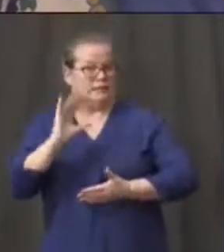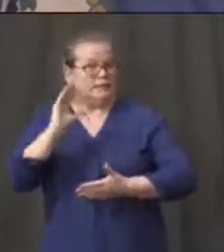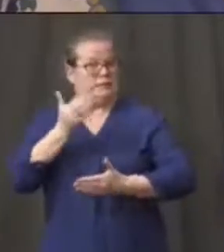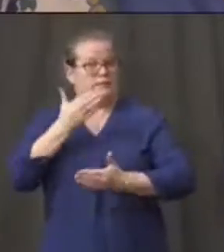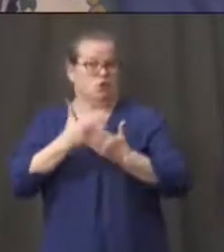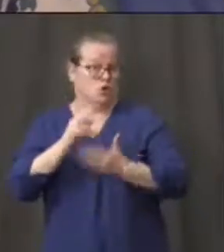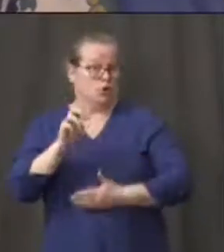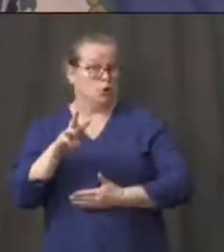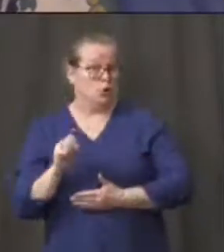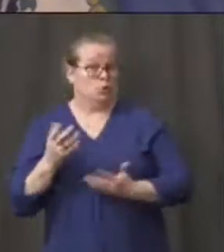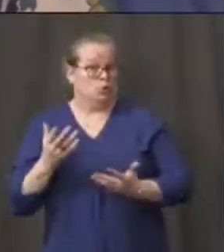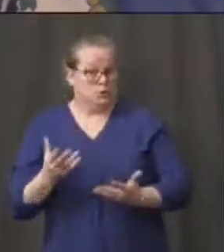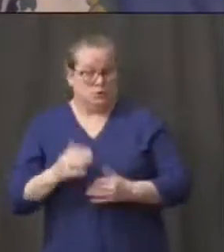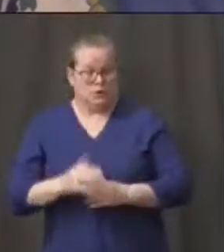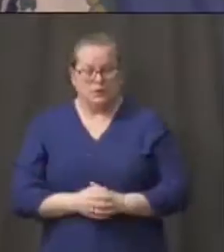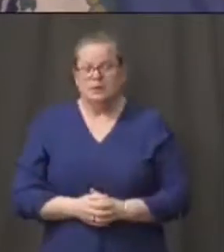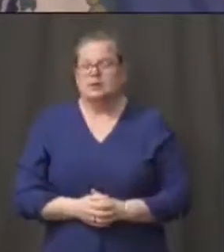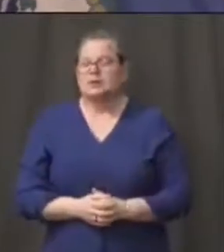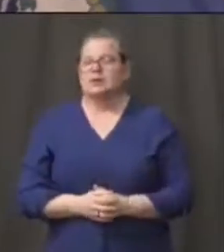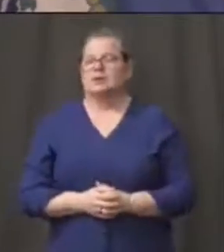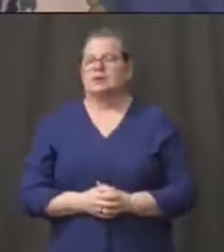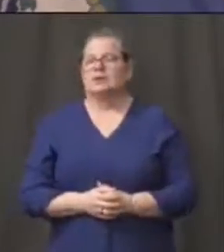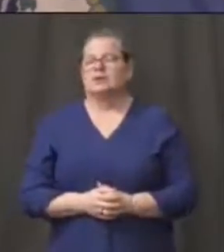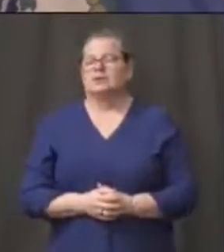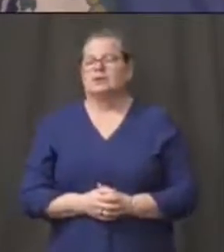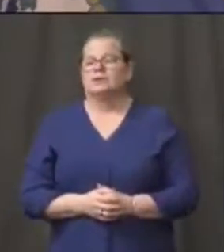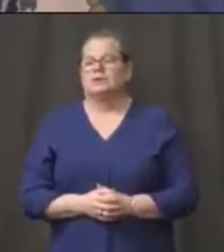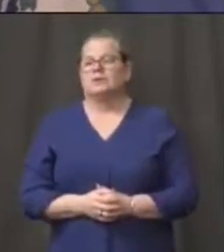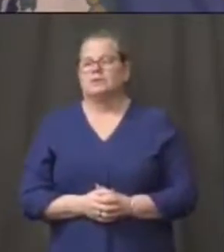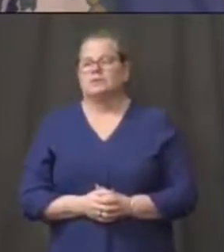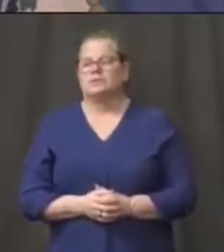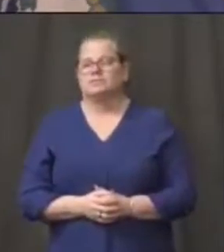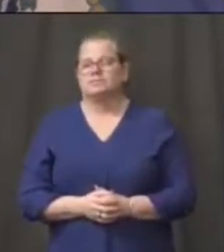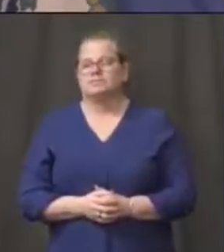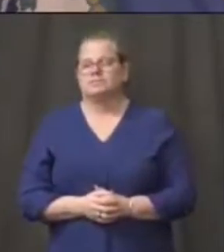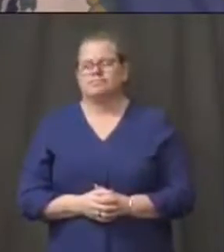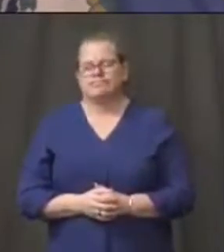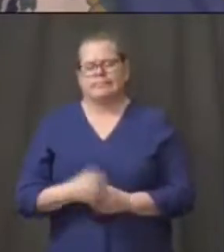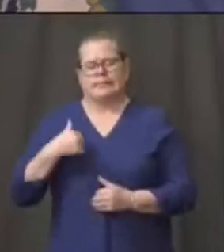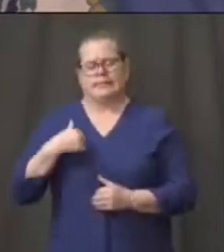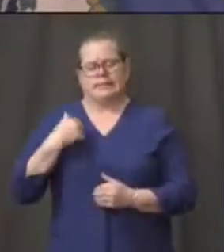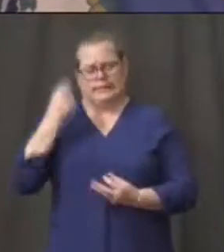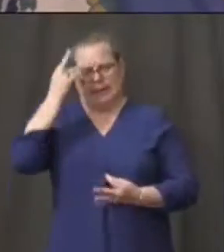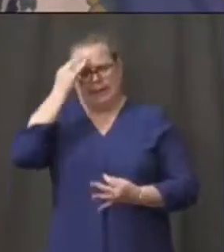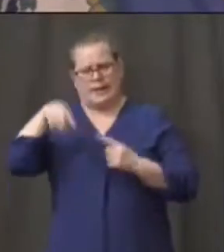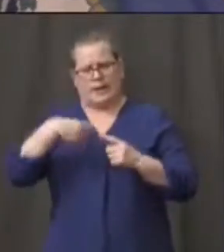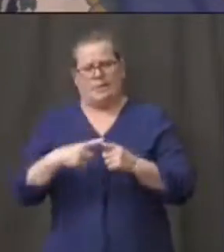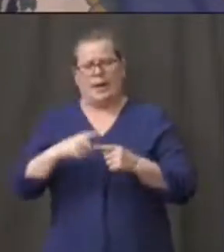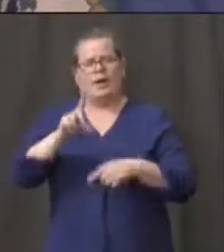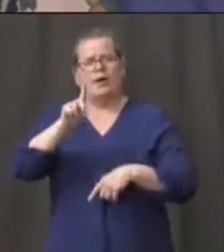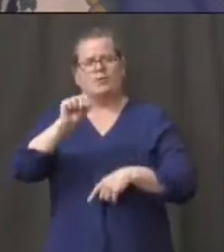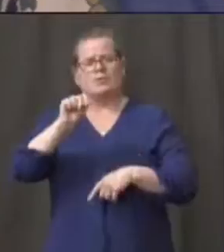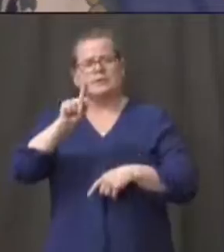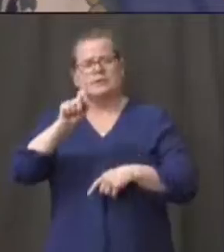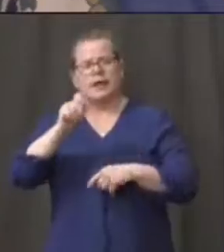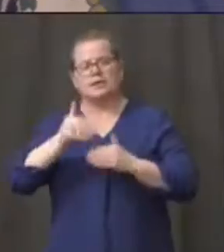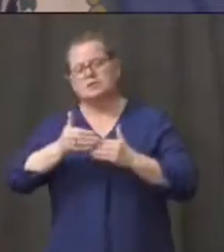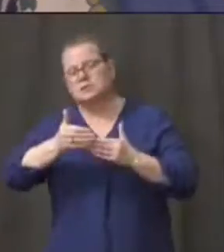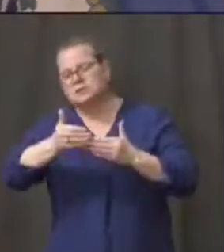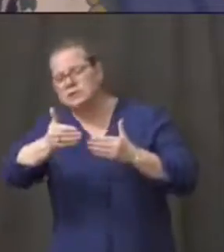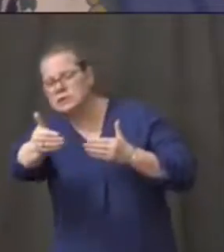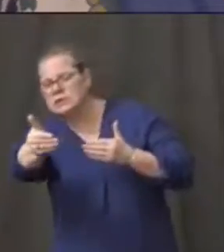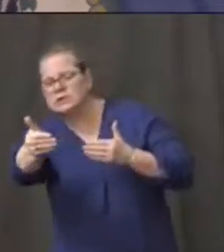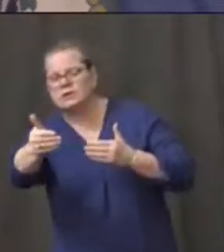I'm thinking about dates a little bit because we talked about our plan to get this state back to work as soon as we can.